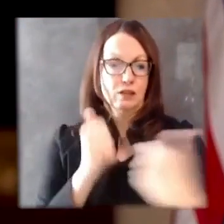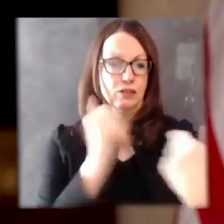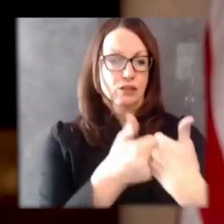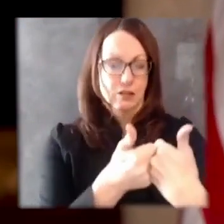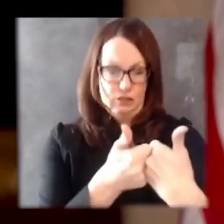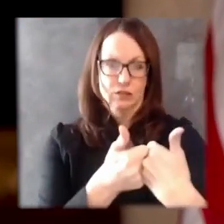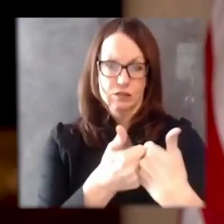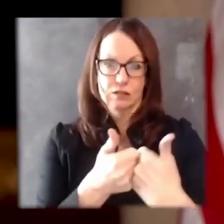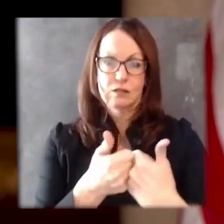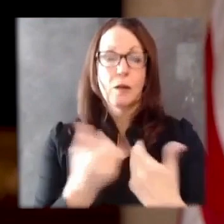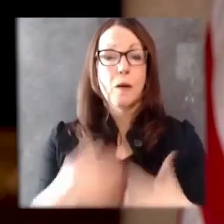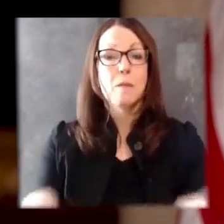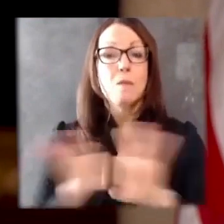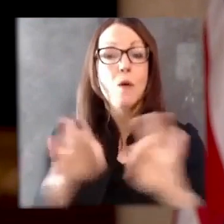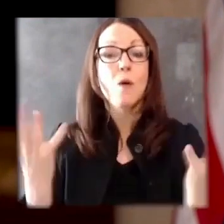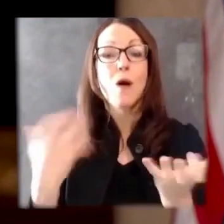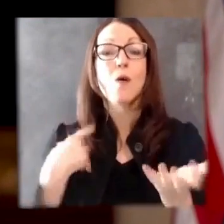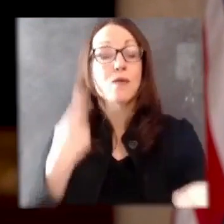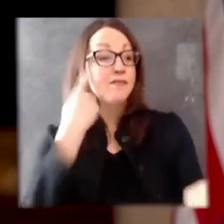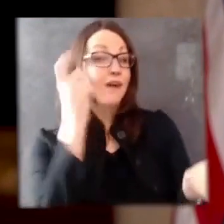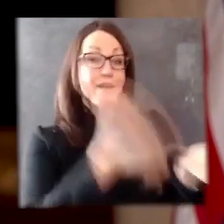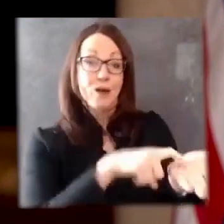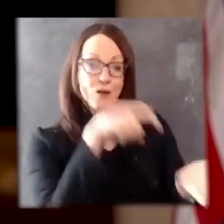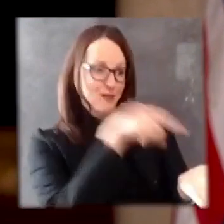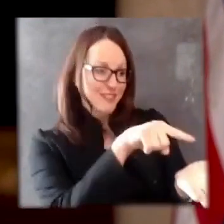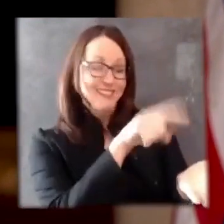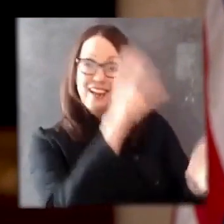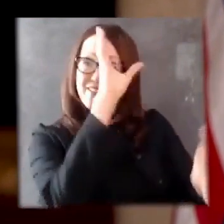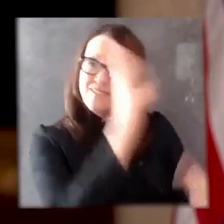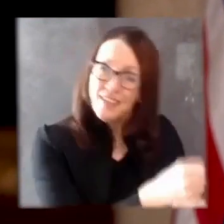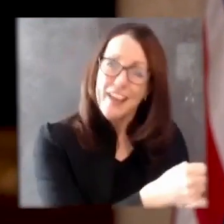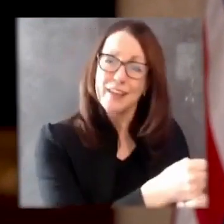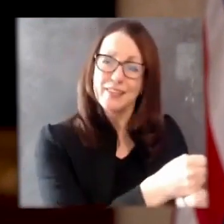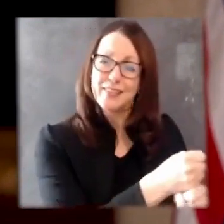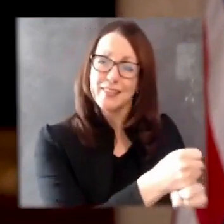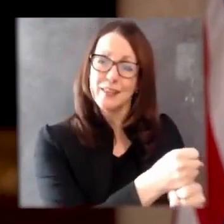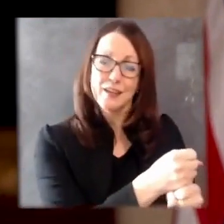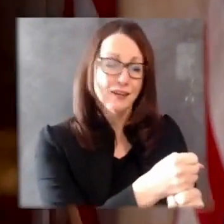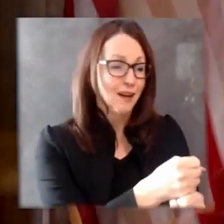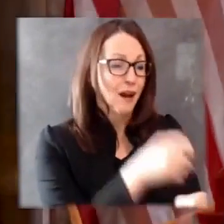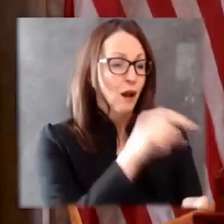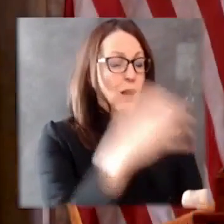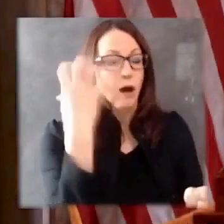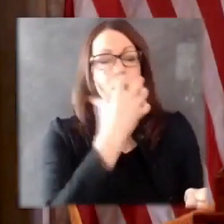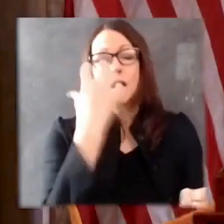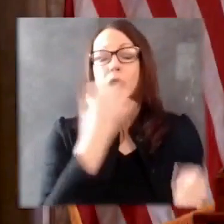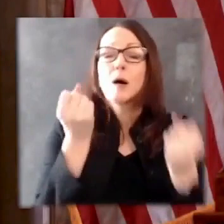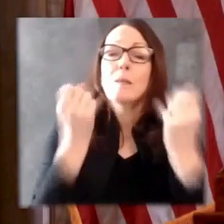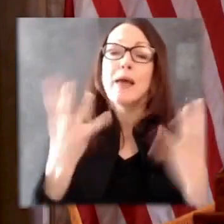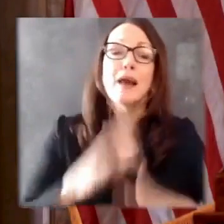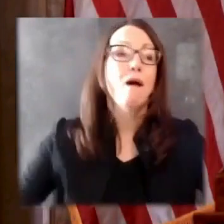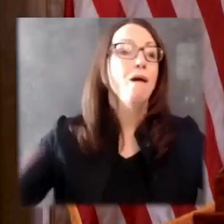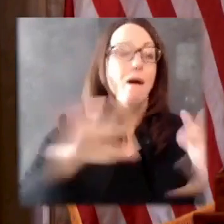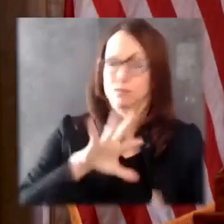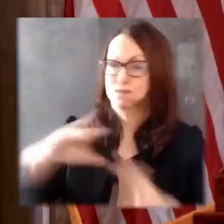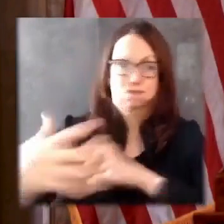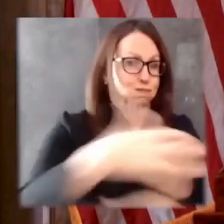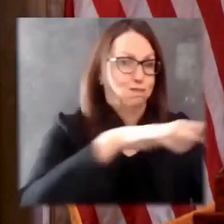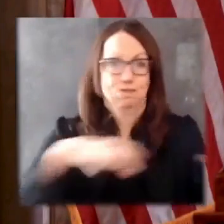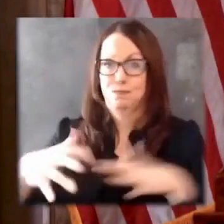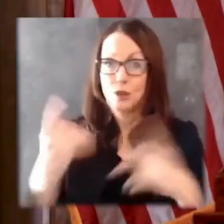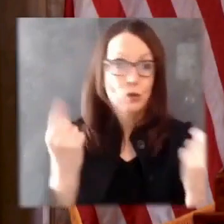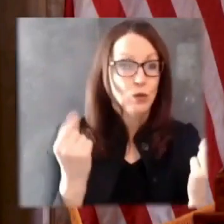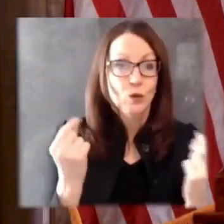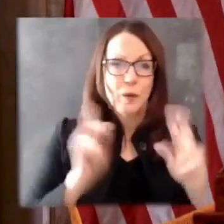in the kindness of strangers who brought food and groceries to those who couldn't leave their homes, packing meals for kids